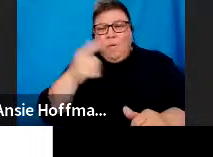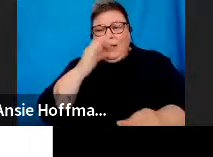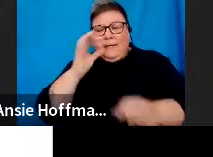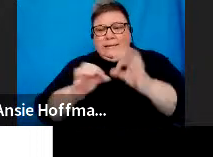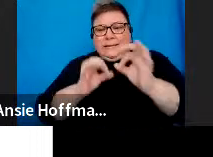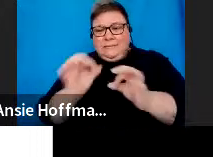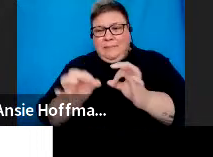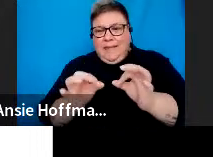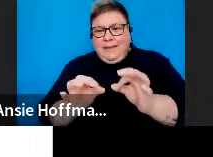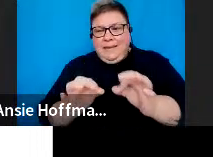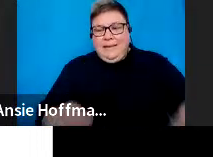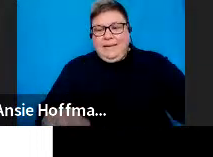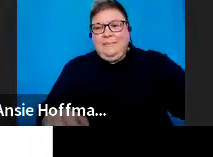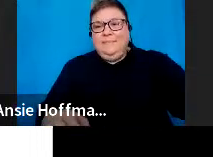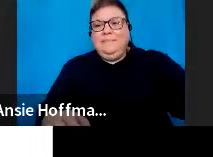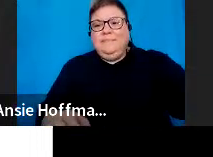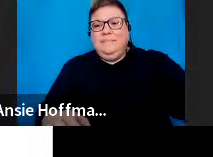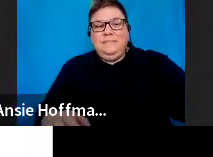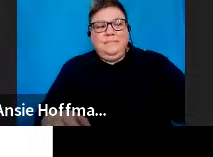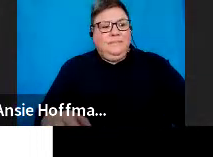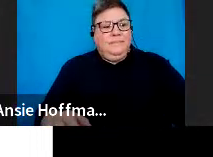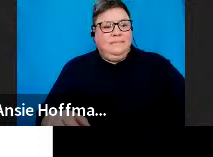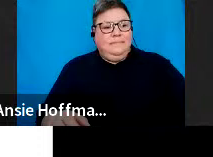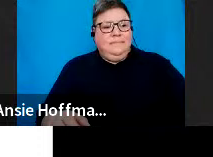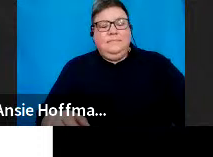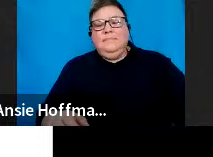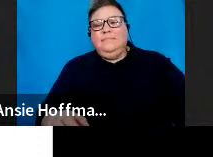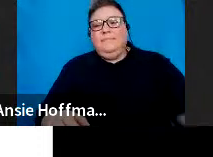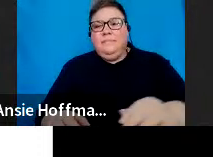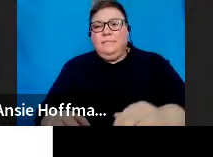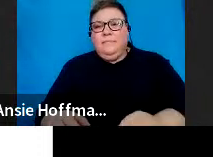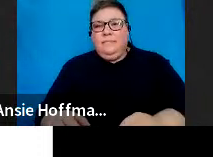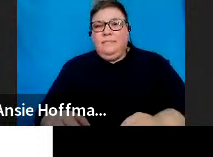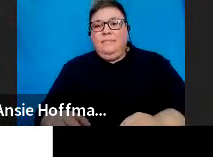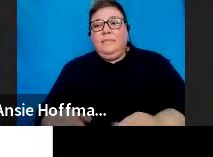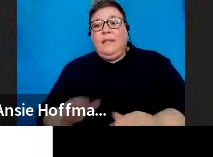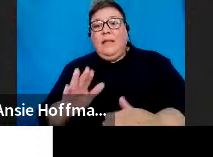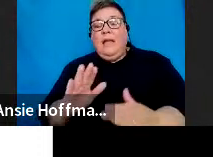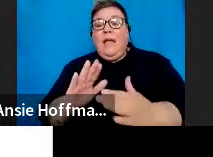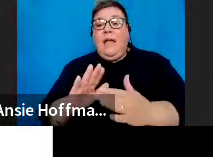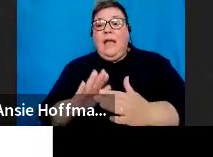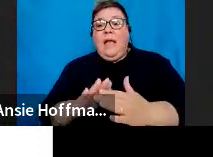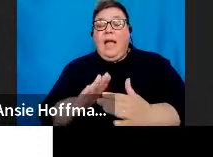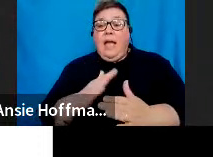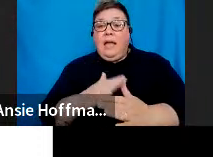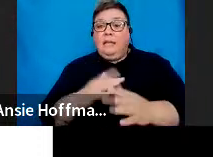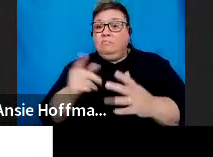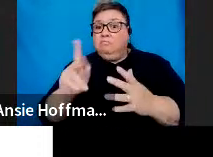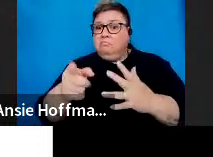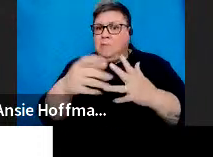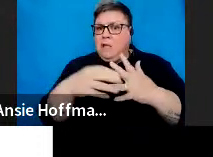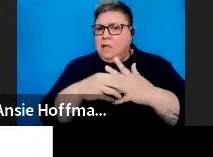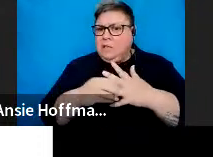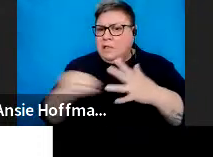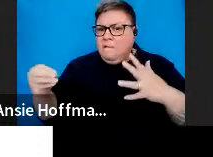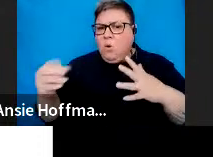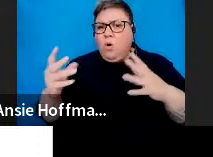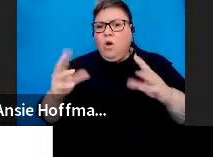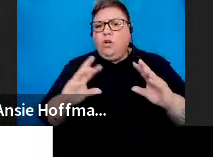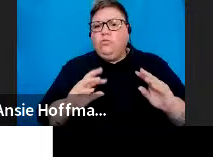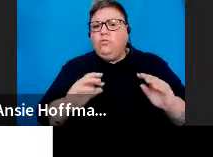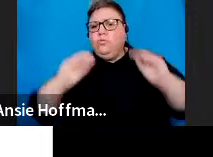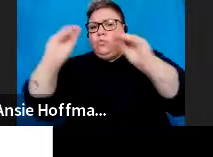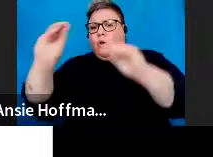the tax directive application form is submitted and the directive reason is divorce or transfer or divorce,